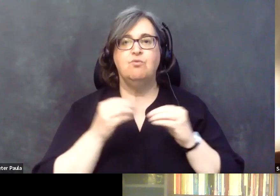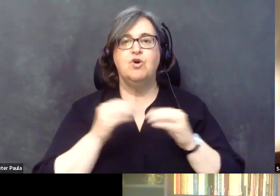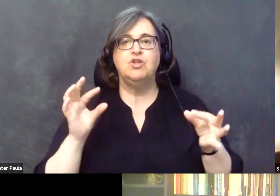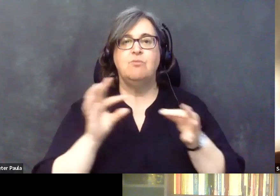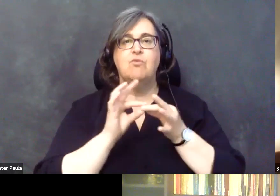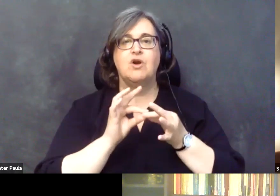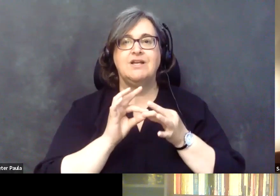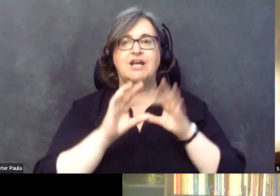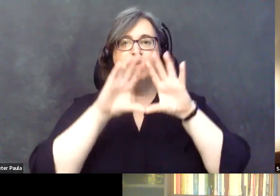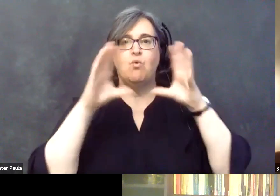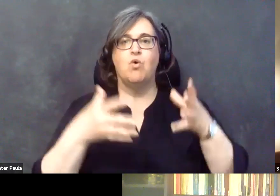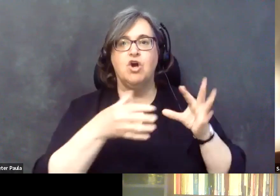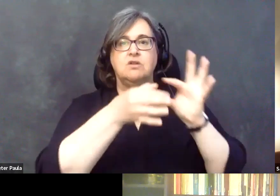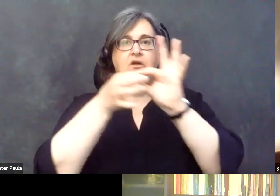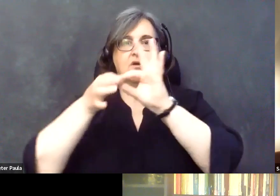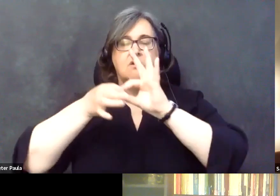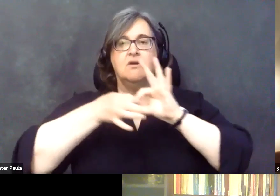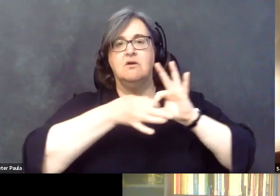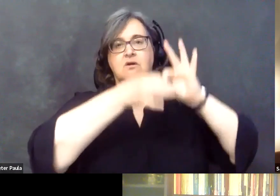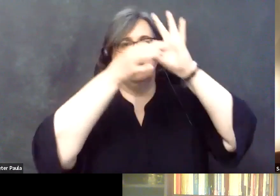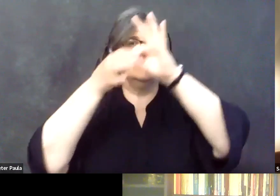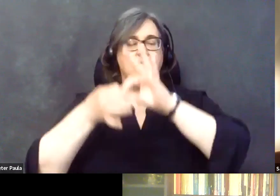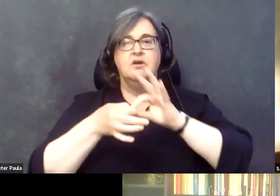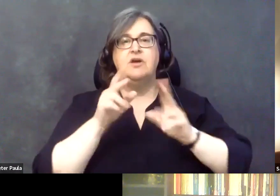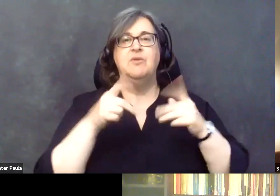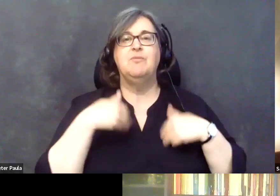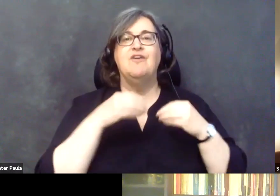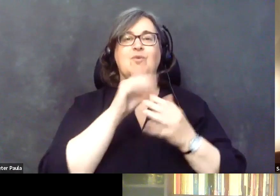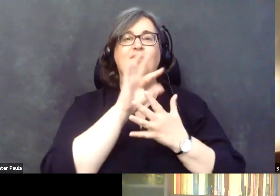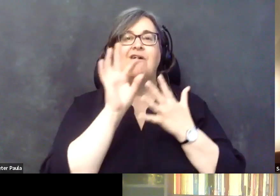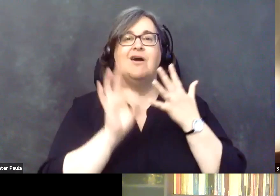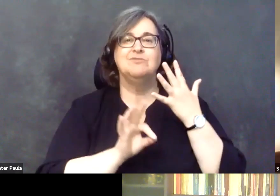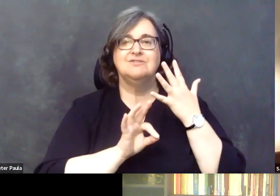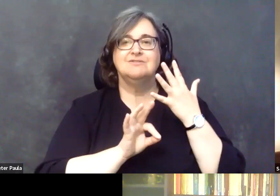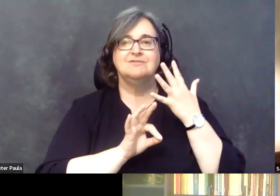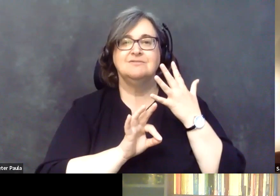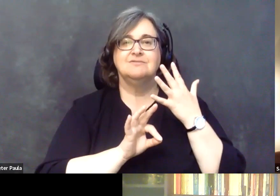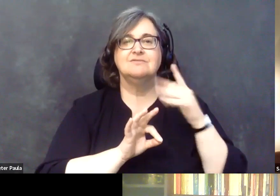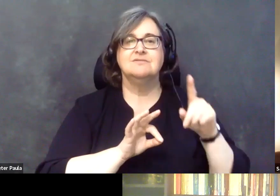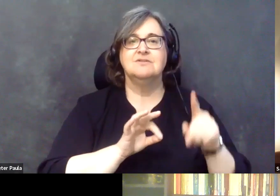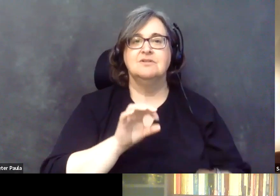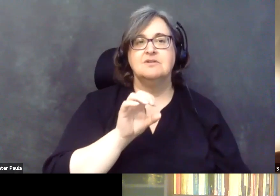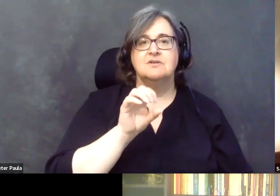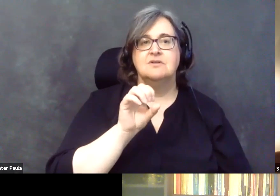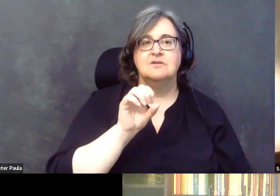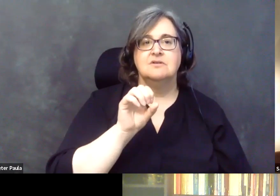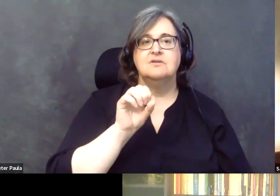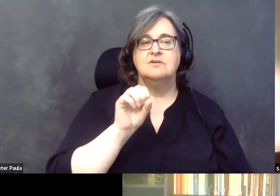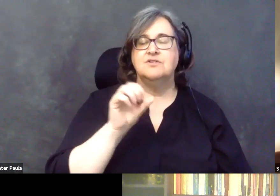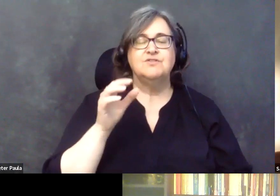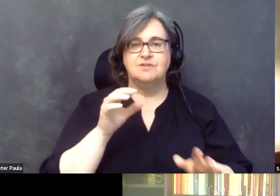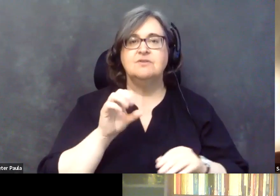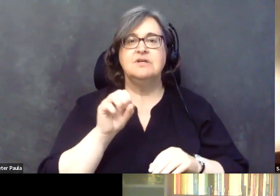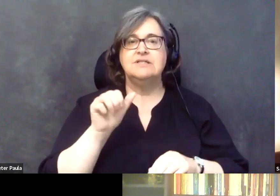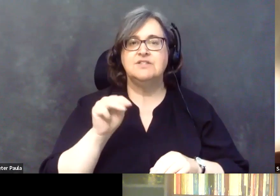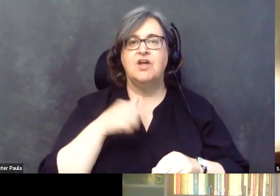world and people have more options. And I was just